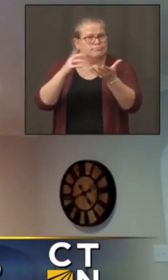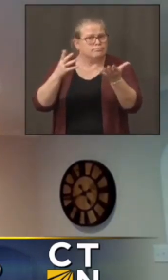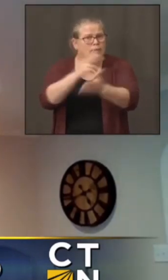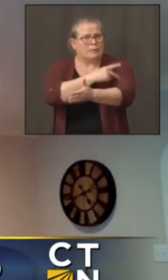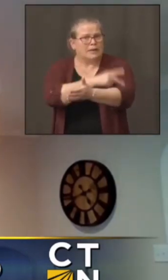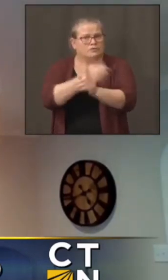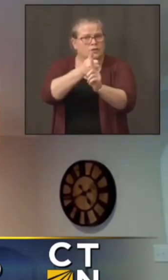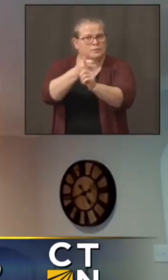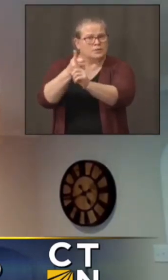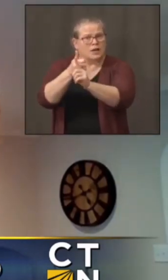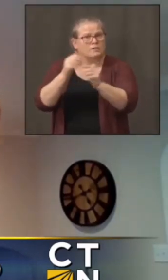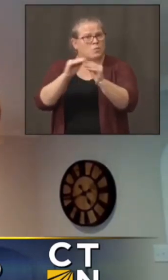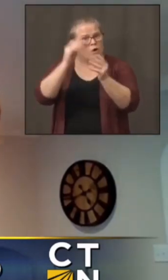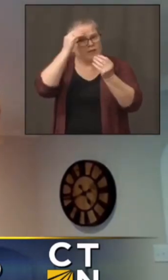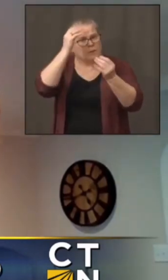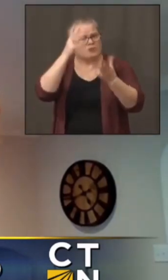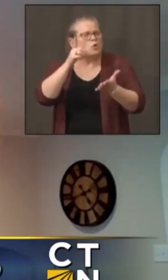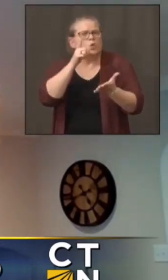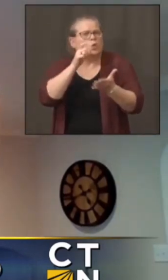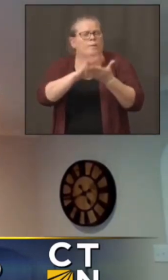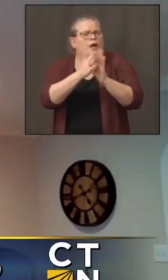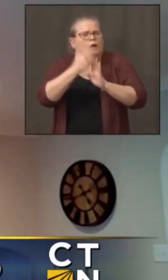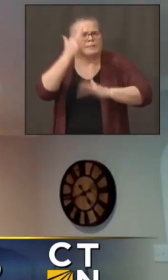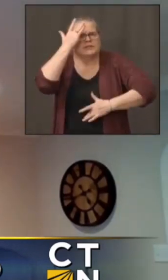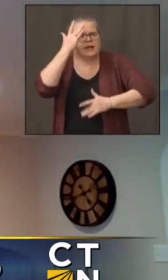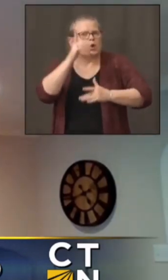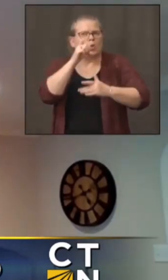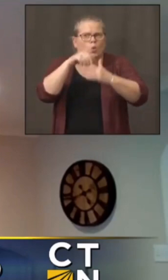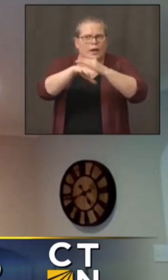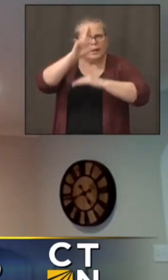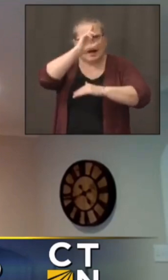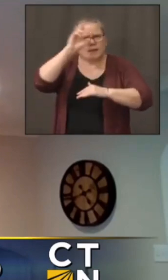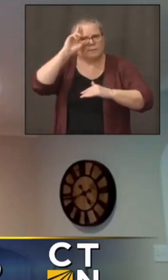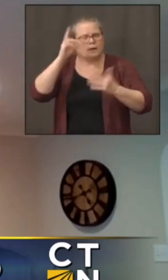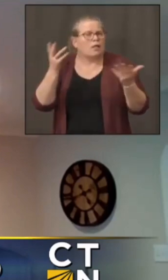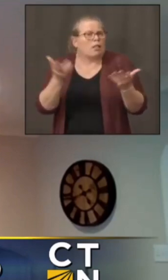an idea of who is actually being hospitalized?